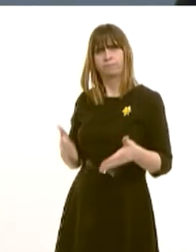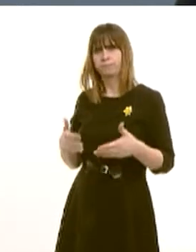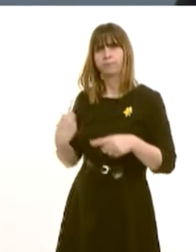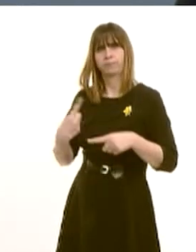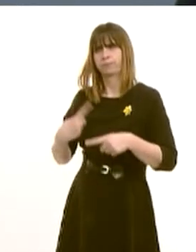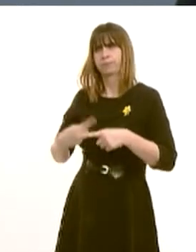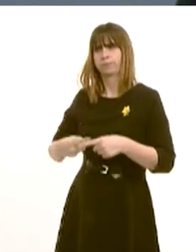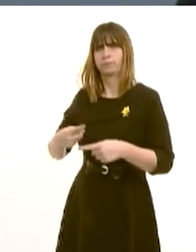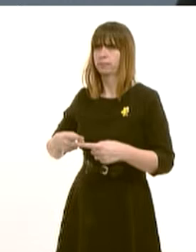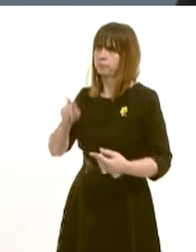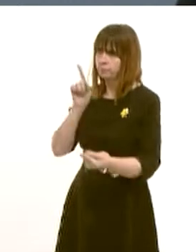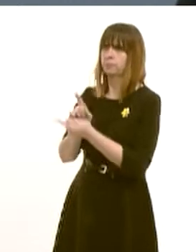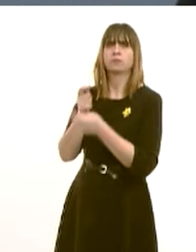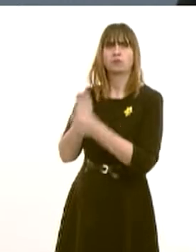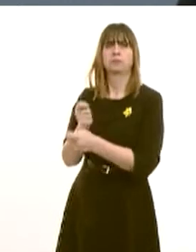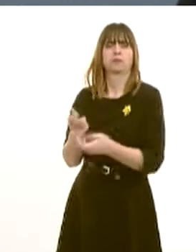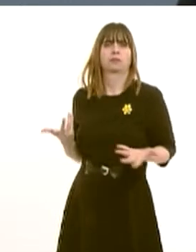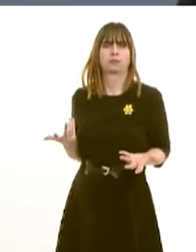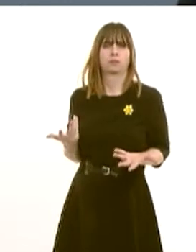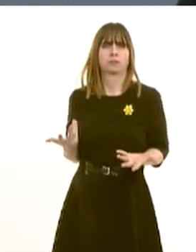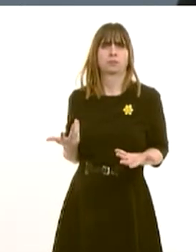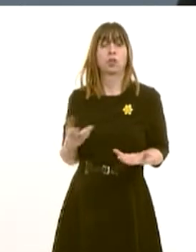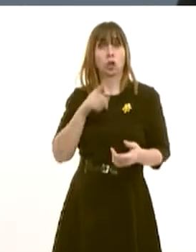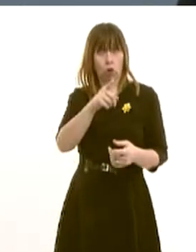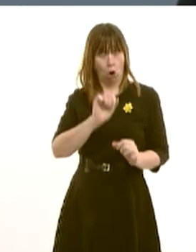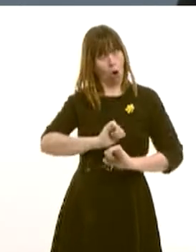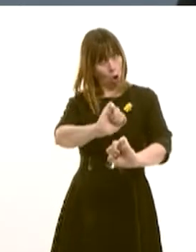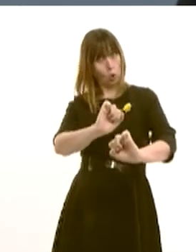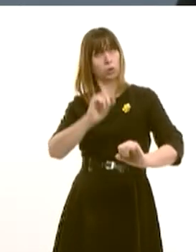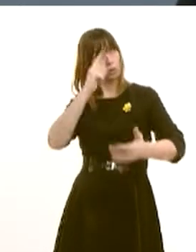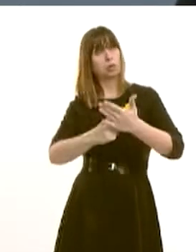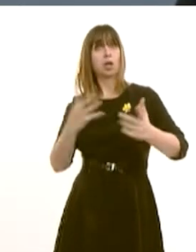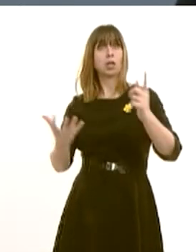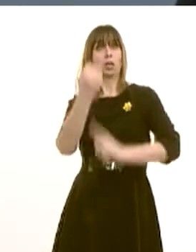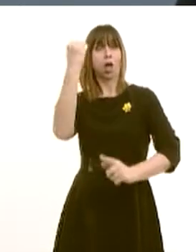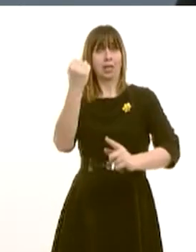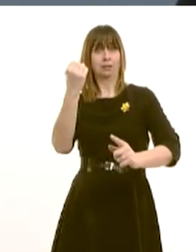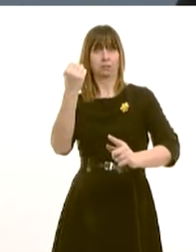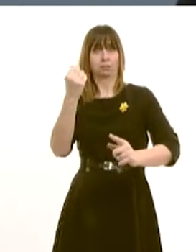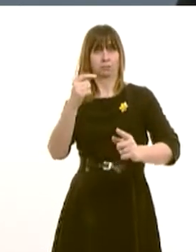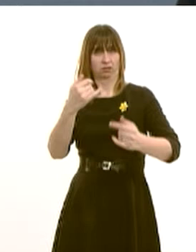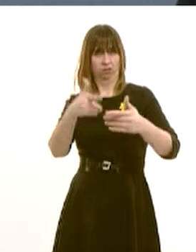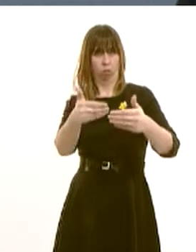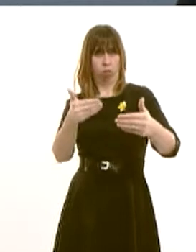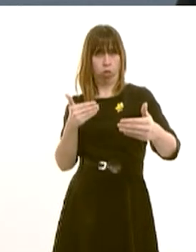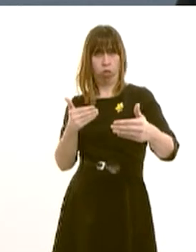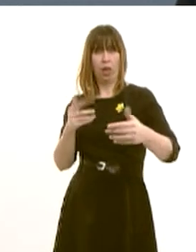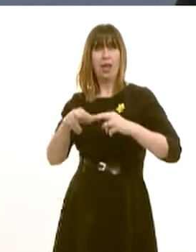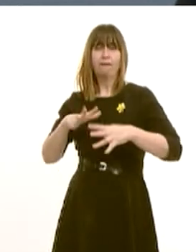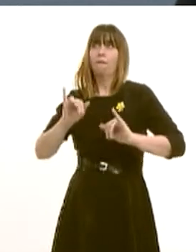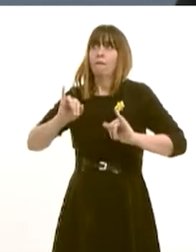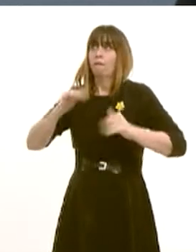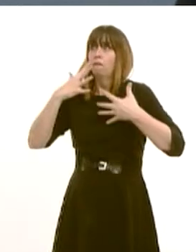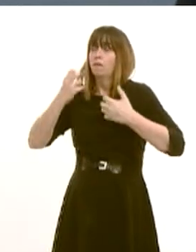those times are moved closer to the Welsh Government's own target so that when someone does get the devastating diagnosis of